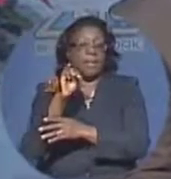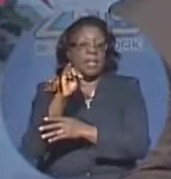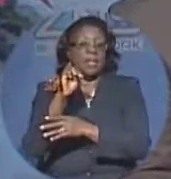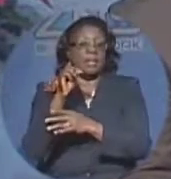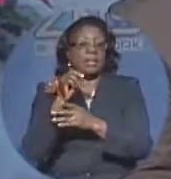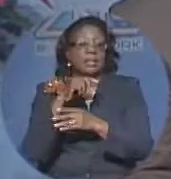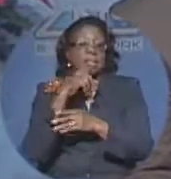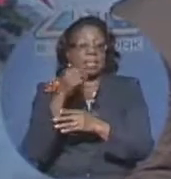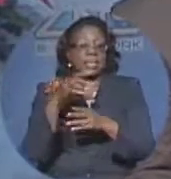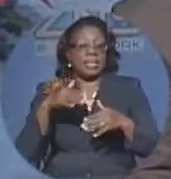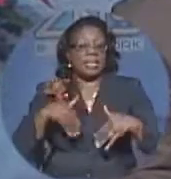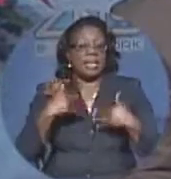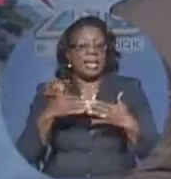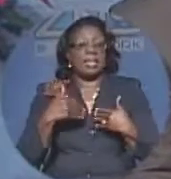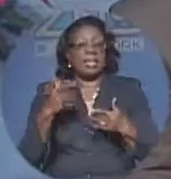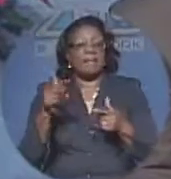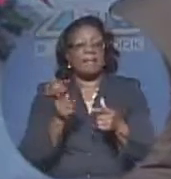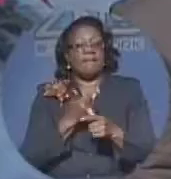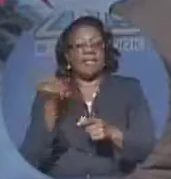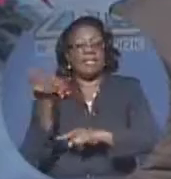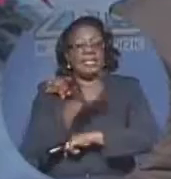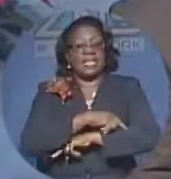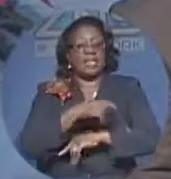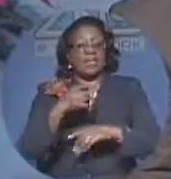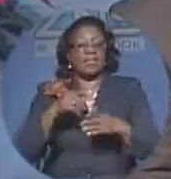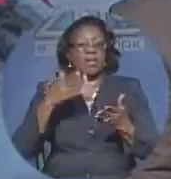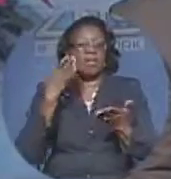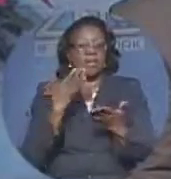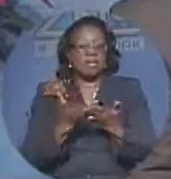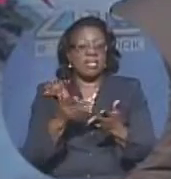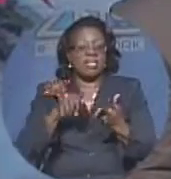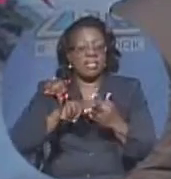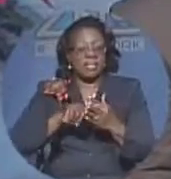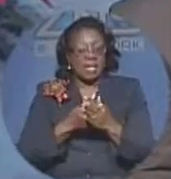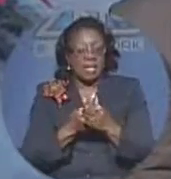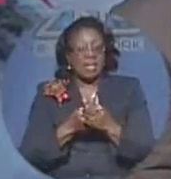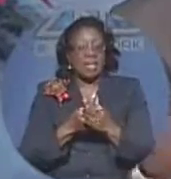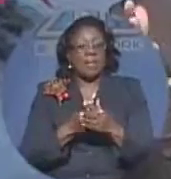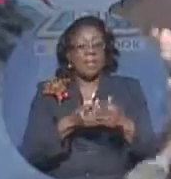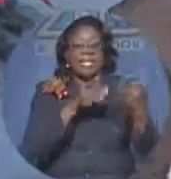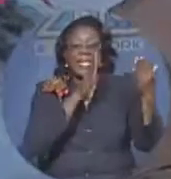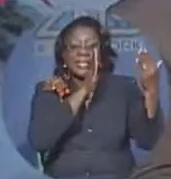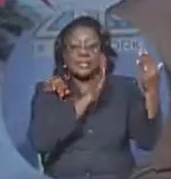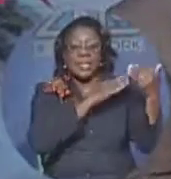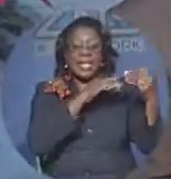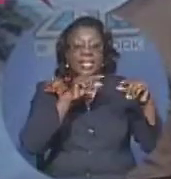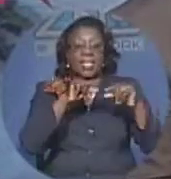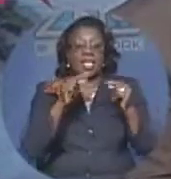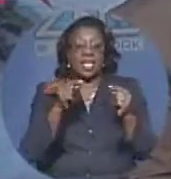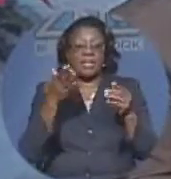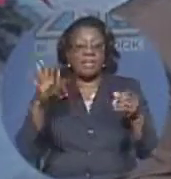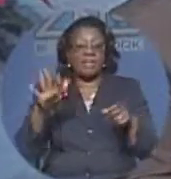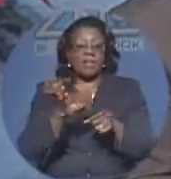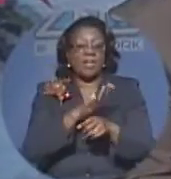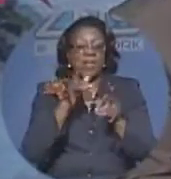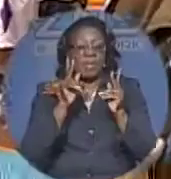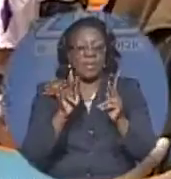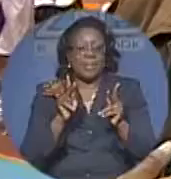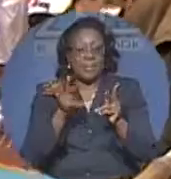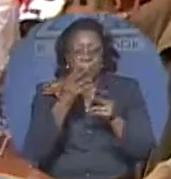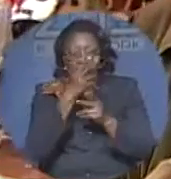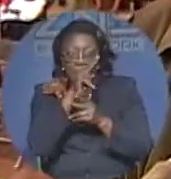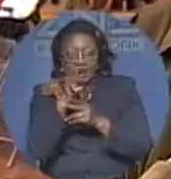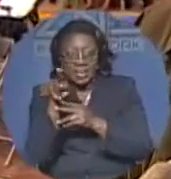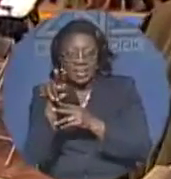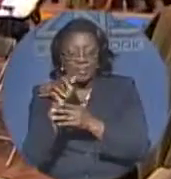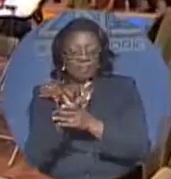Ramming. Well, he's glad that the first day got off to a smooth start, but he expects the gym to be full. Come on, Bahamans, full up the gym. Everything is